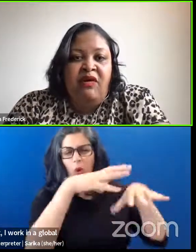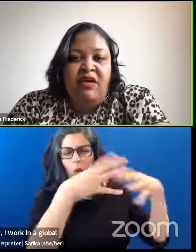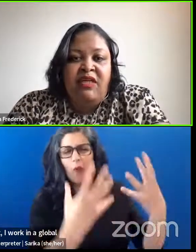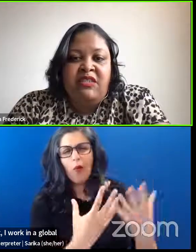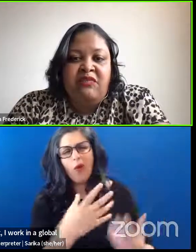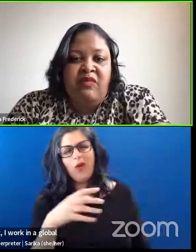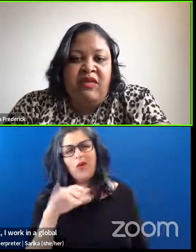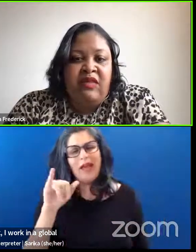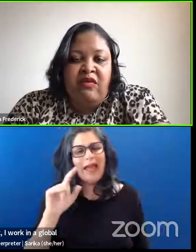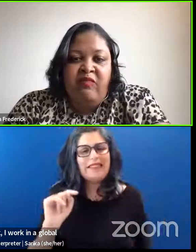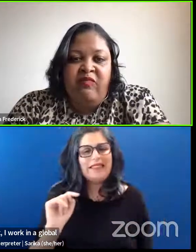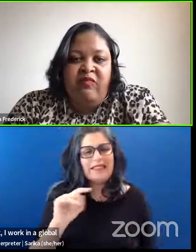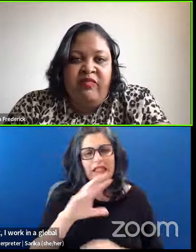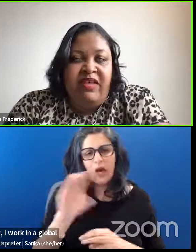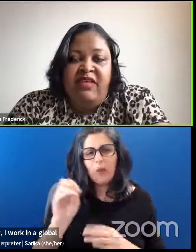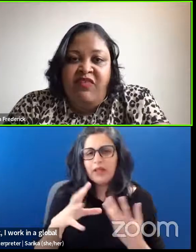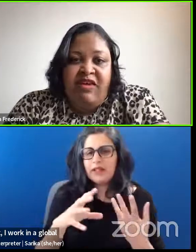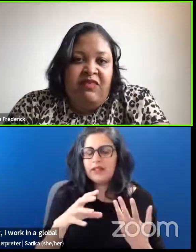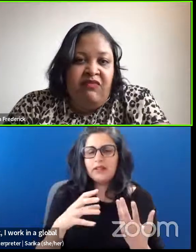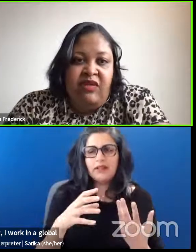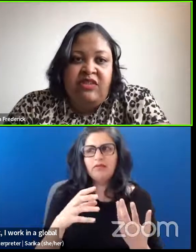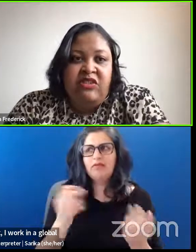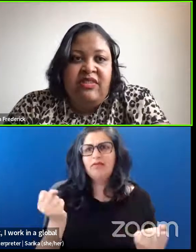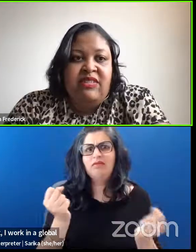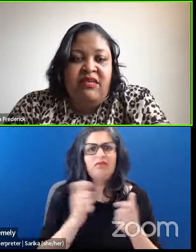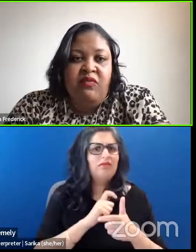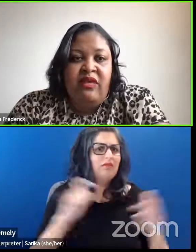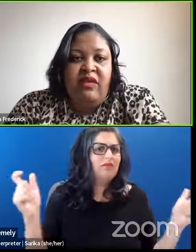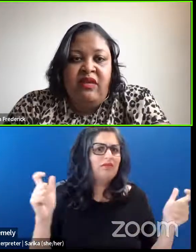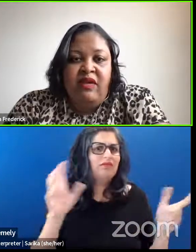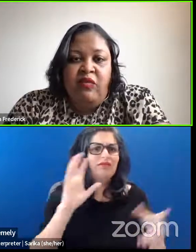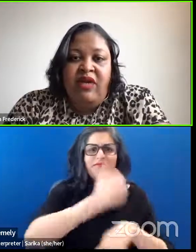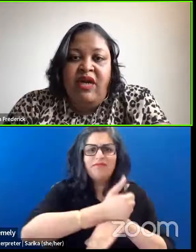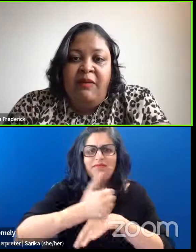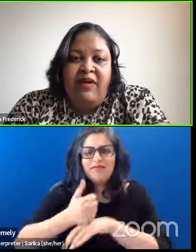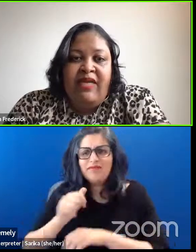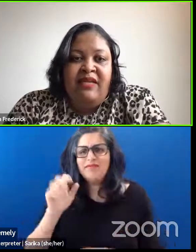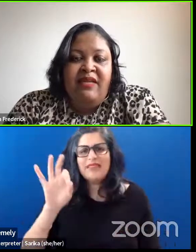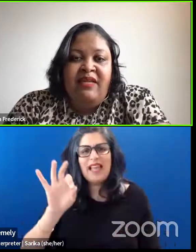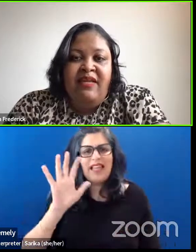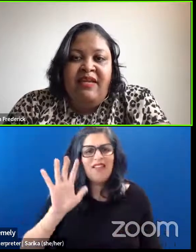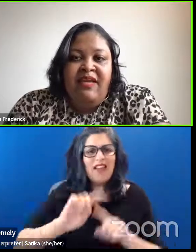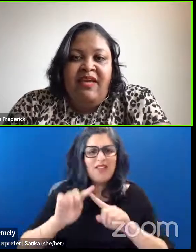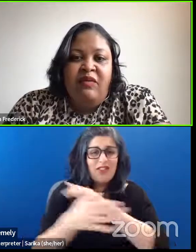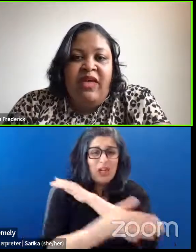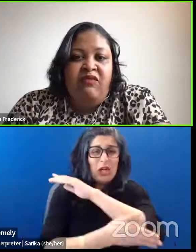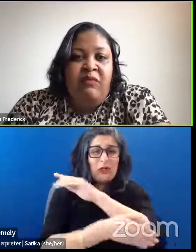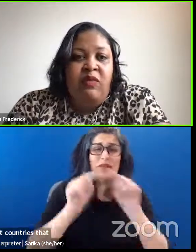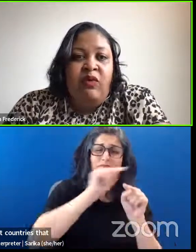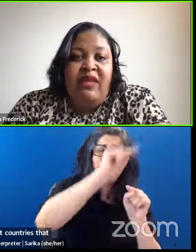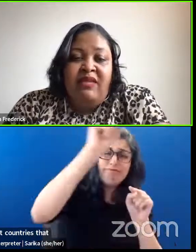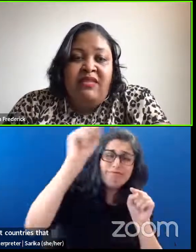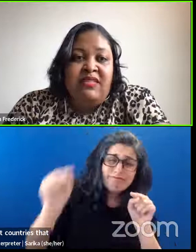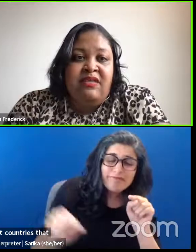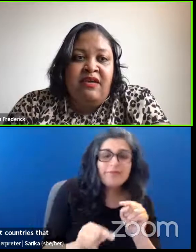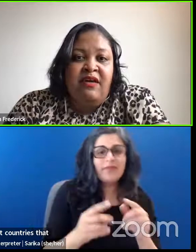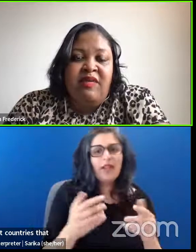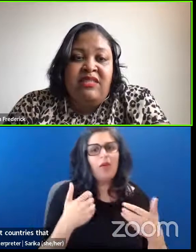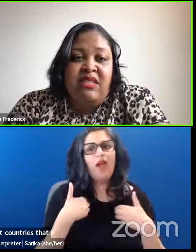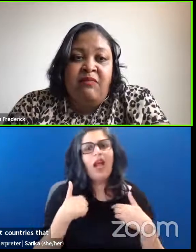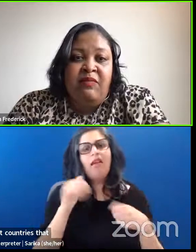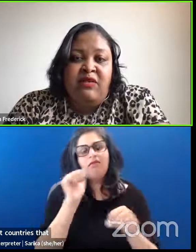extremely large, you know, 95 different countries that we operate in. And we have employees